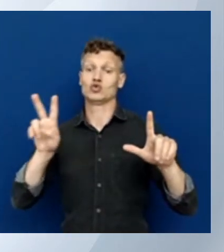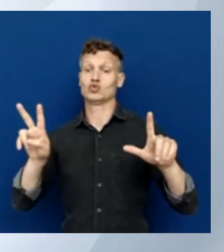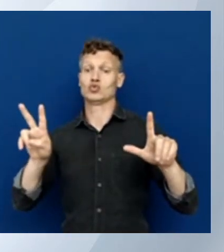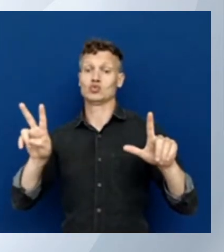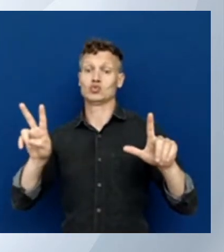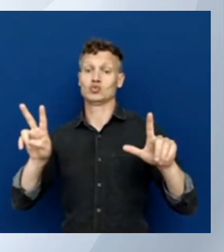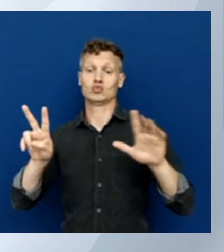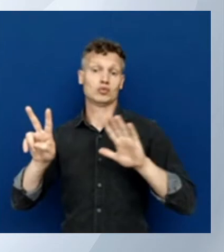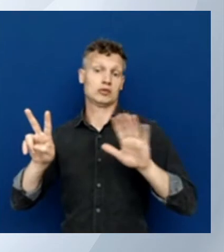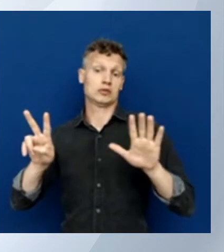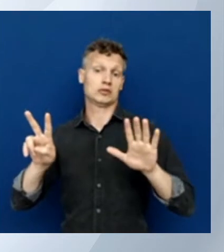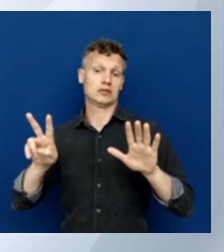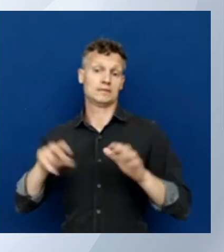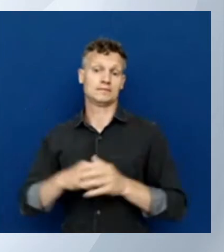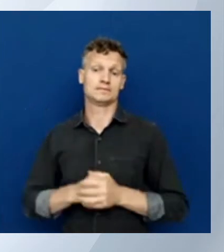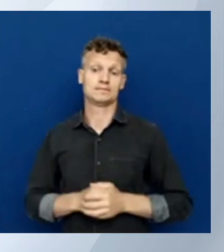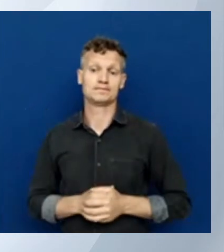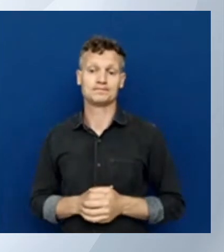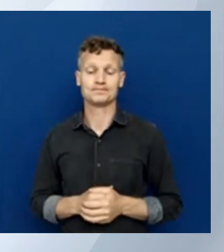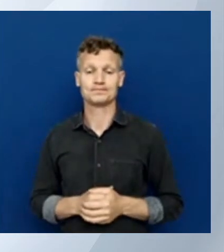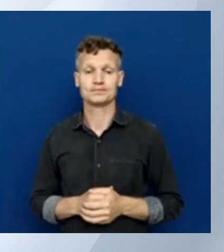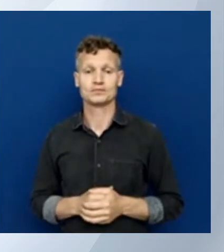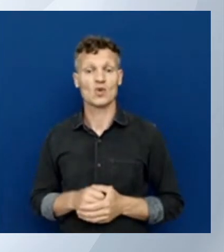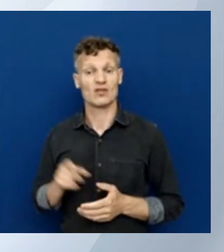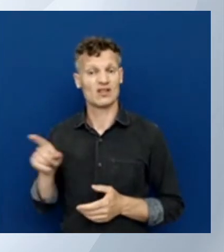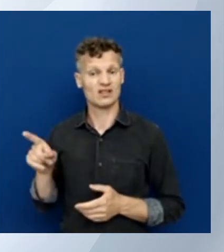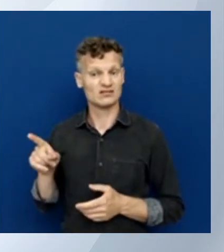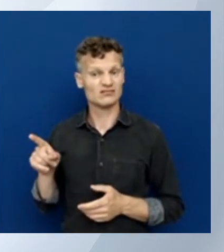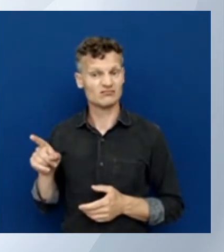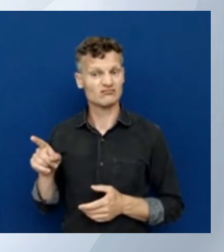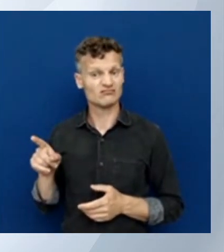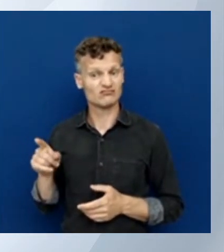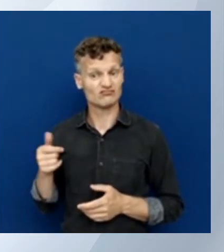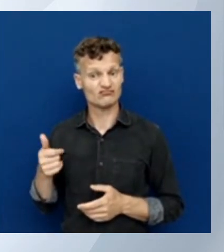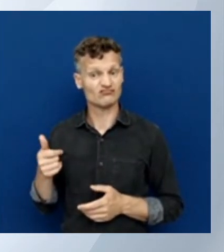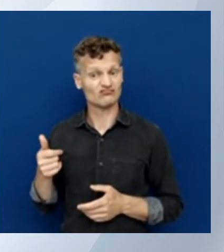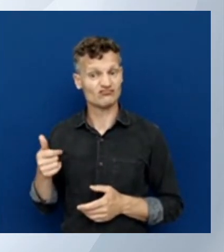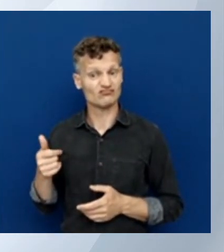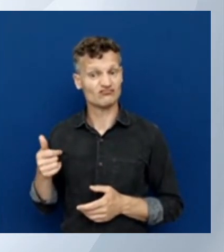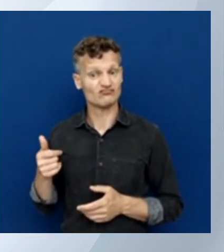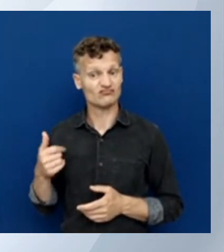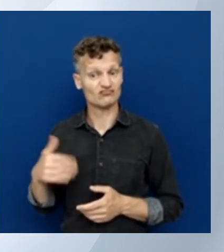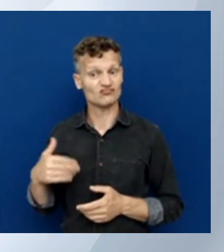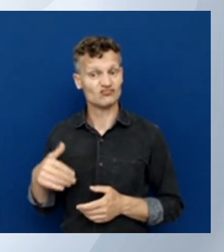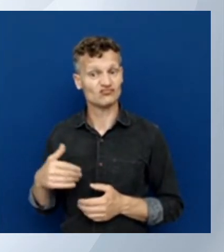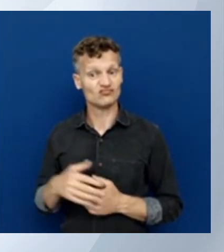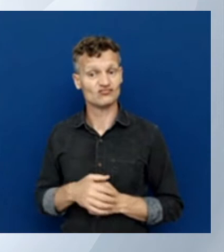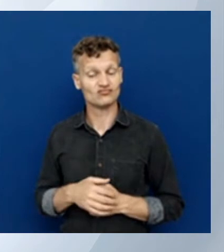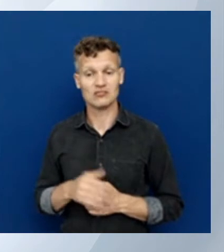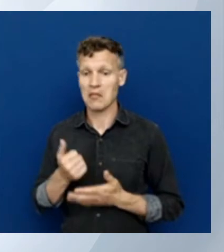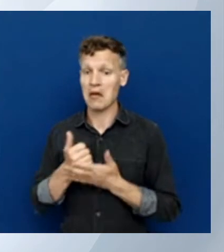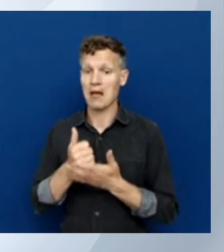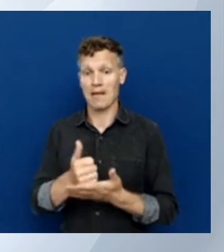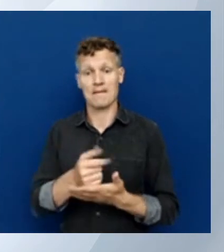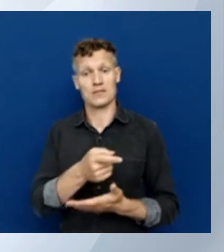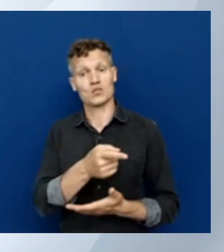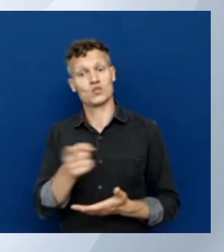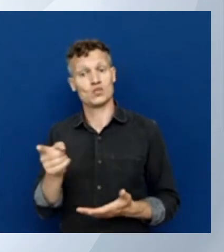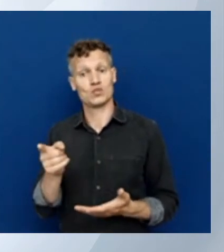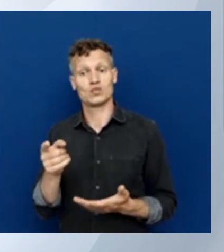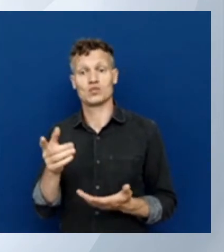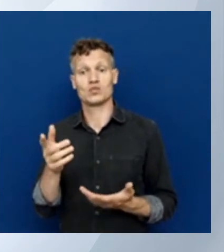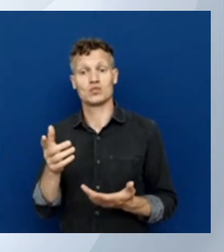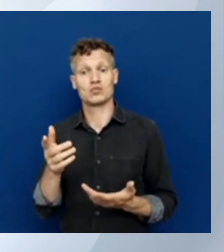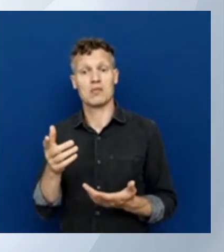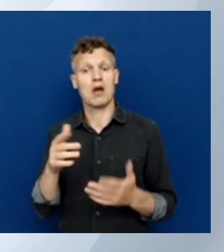And this can really help you out with some stuff with your thinking, how do I define that and how do I